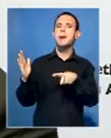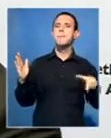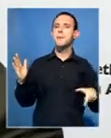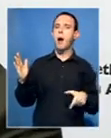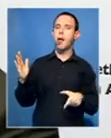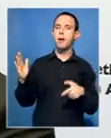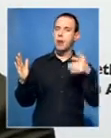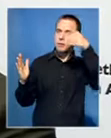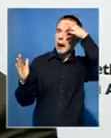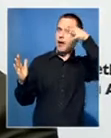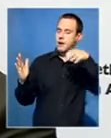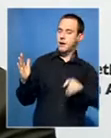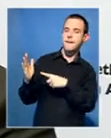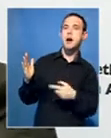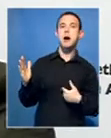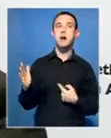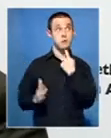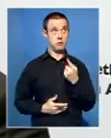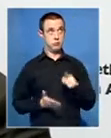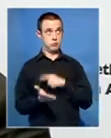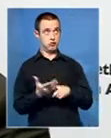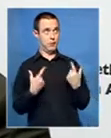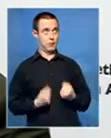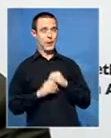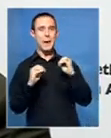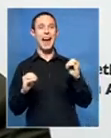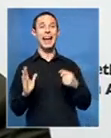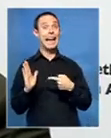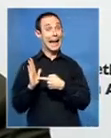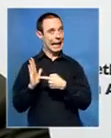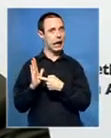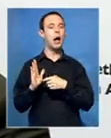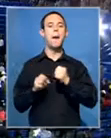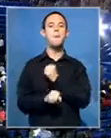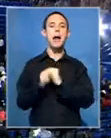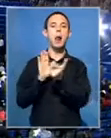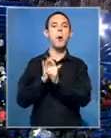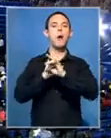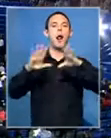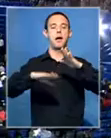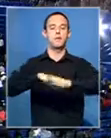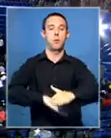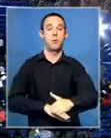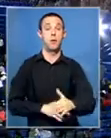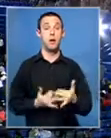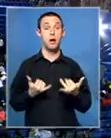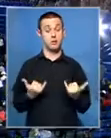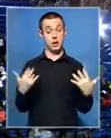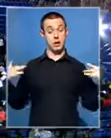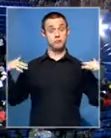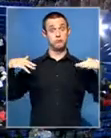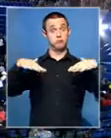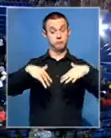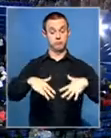loopholes that would have to be closed around the issue of firearm control, for an example. At Mahiwa's memorial,